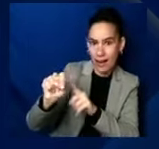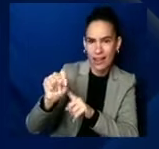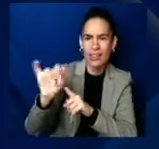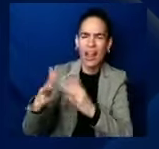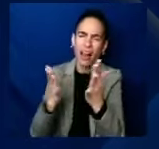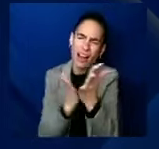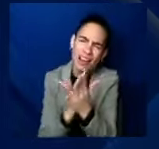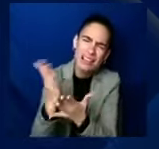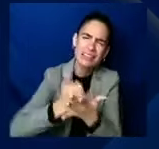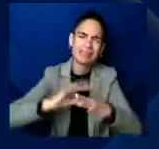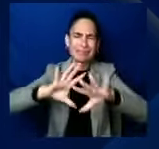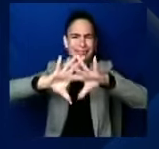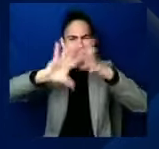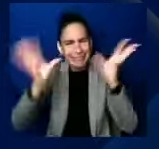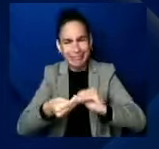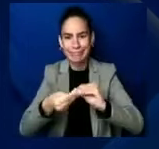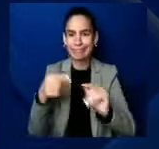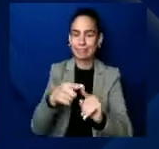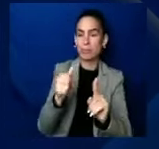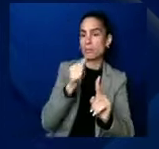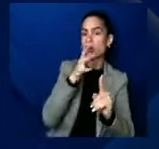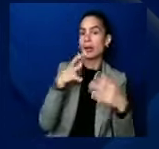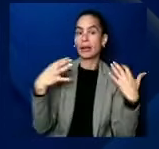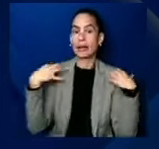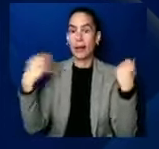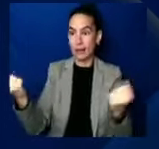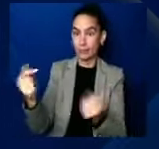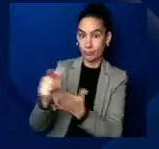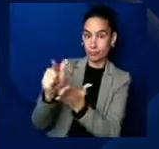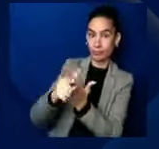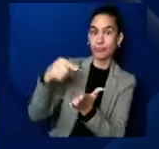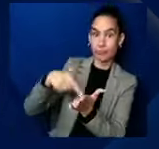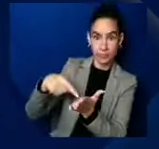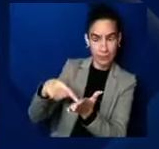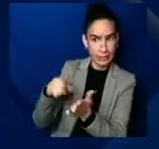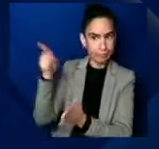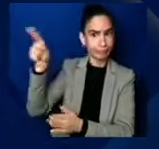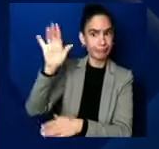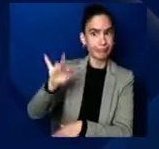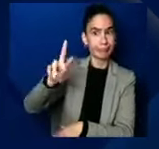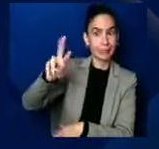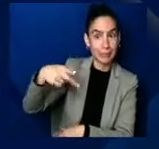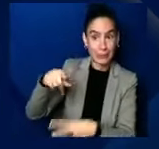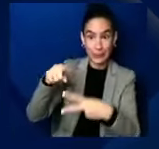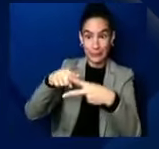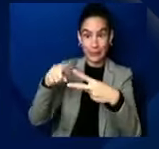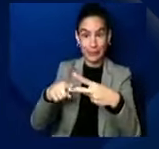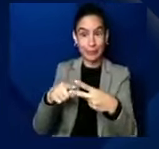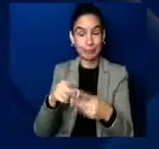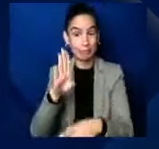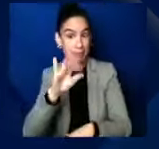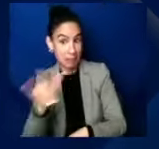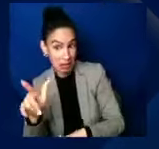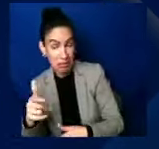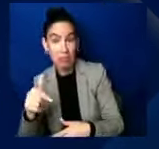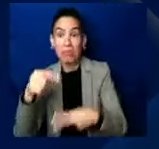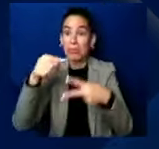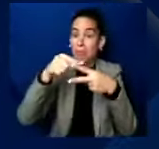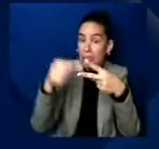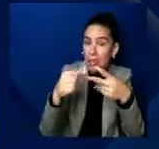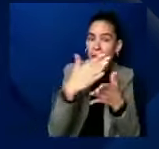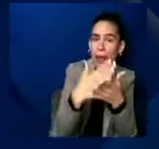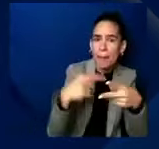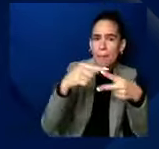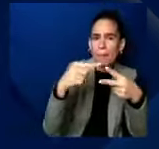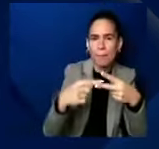championed by the vice president, that these two bills and components of it are really close to being law in the Build